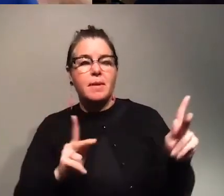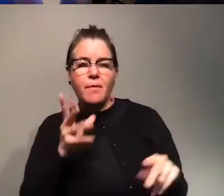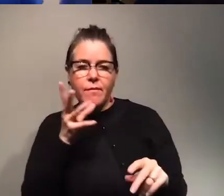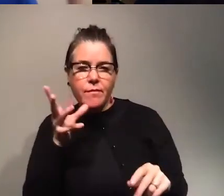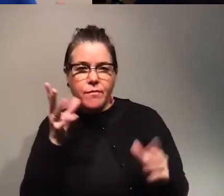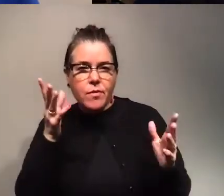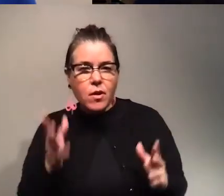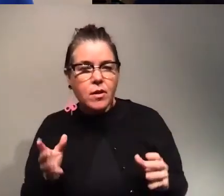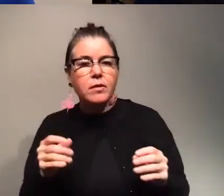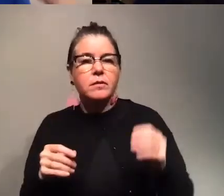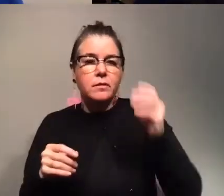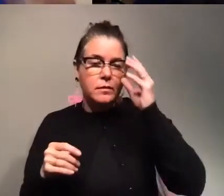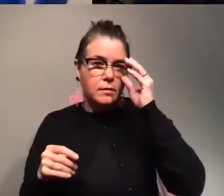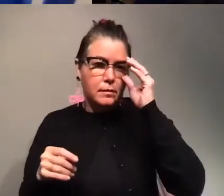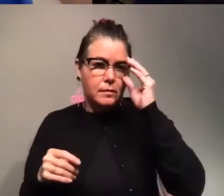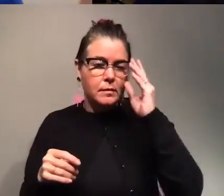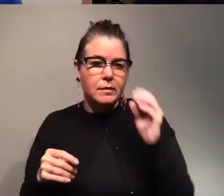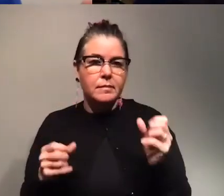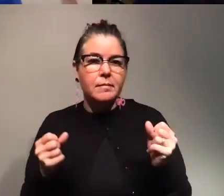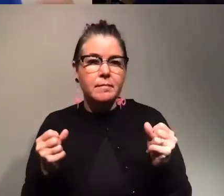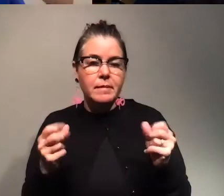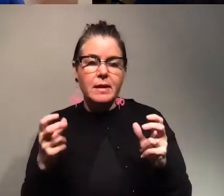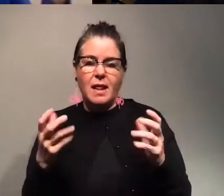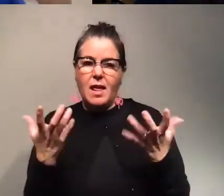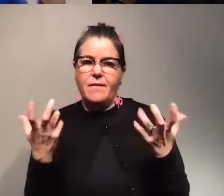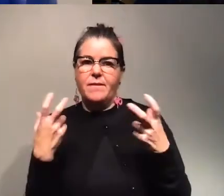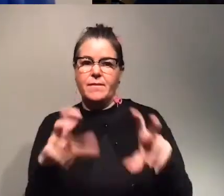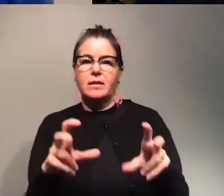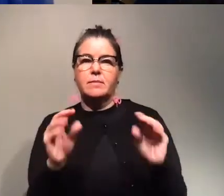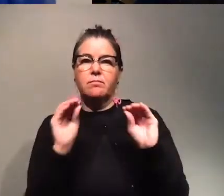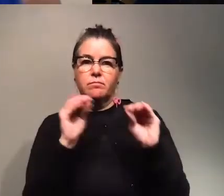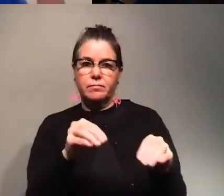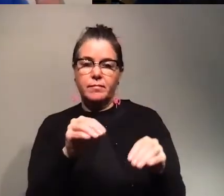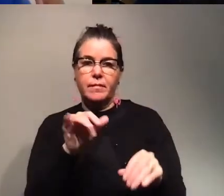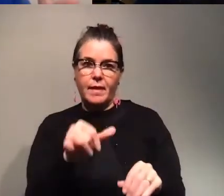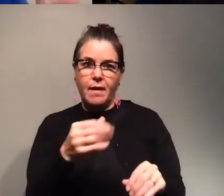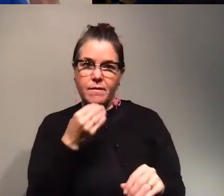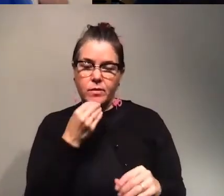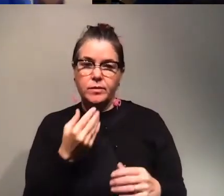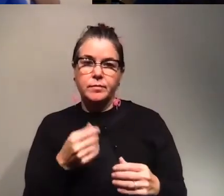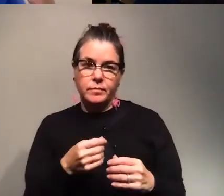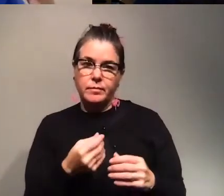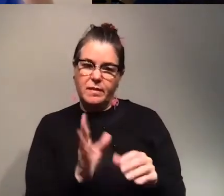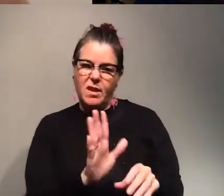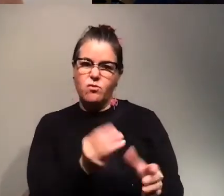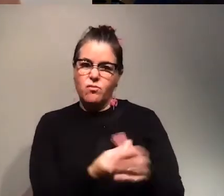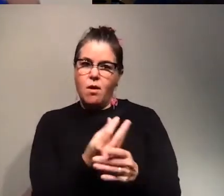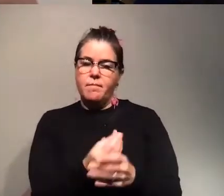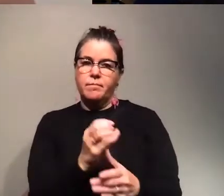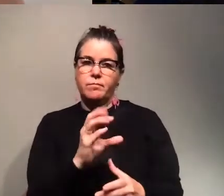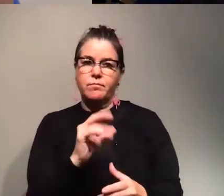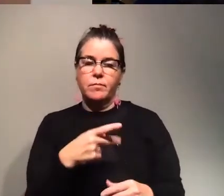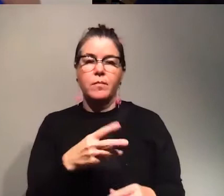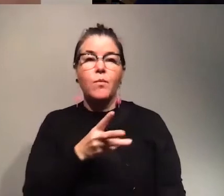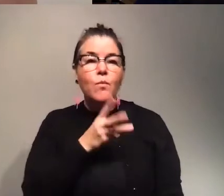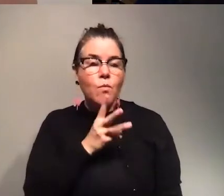scientists uh another investment has been put in that food crop like water